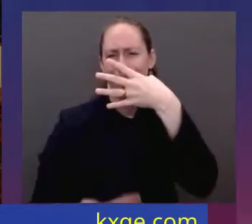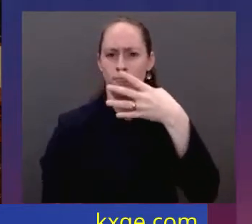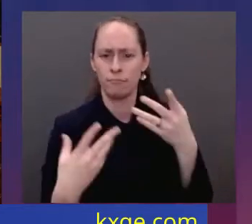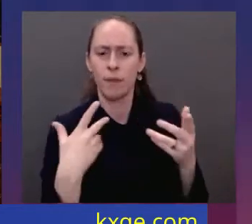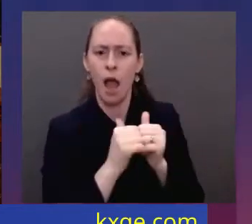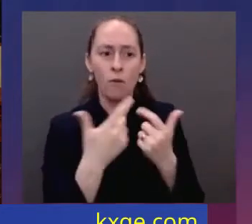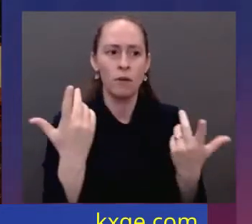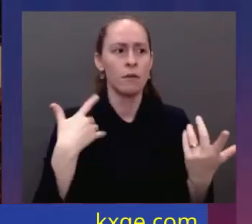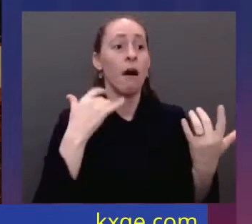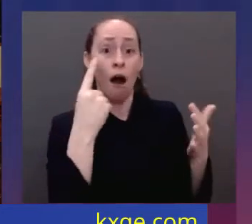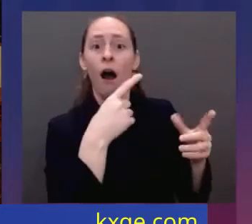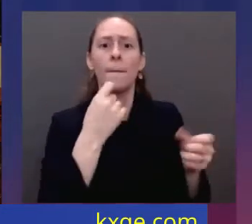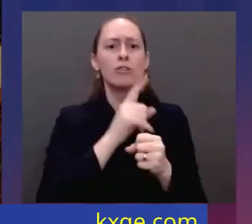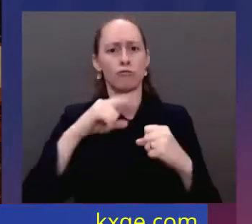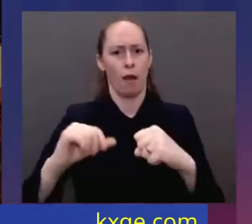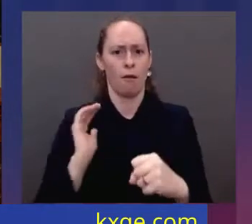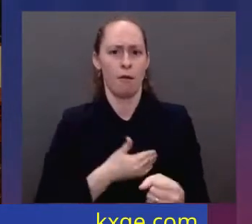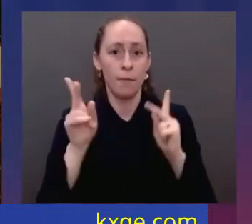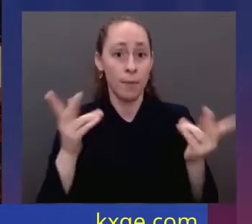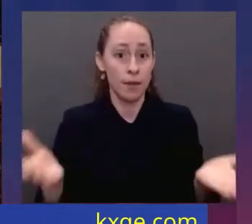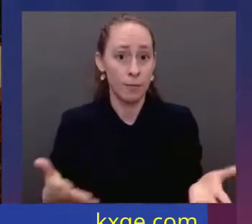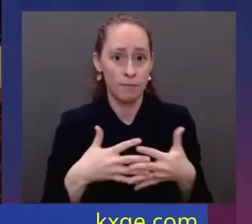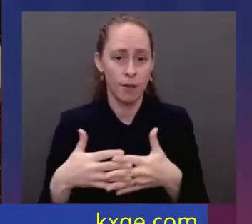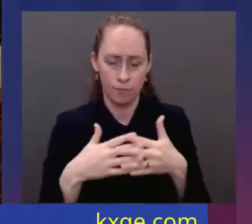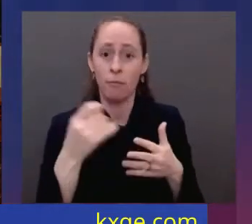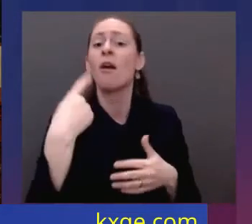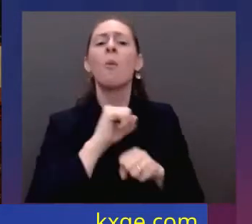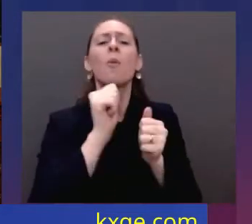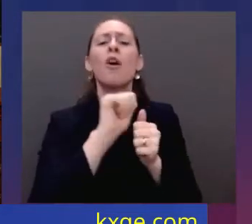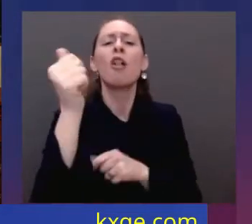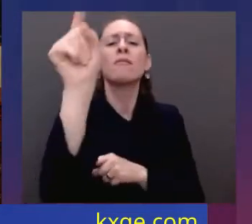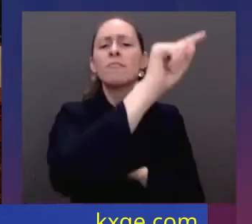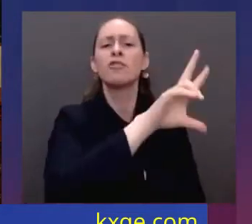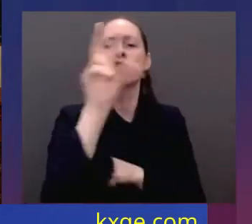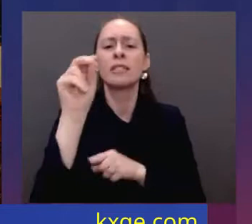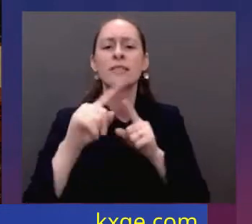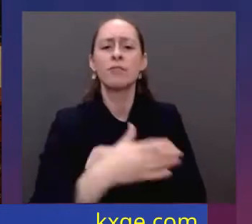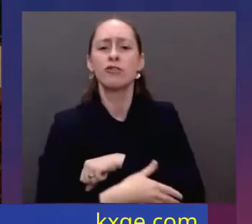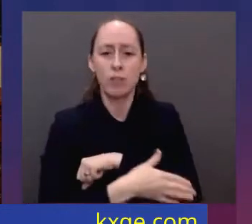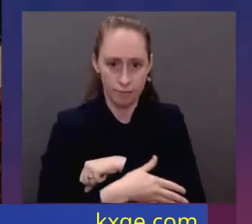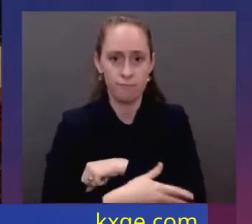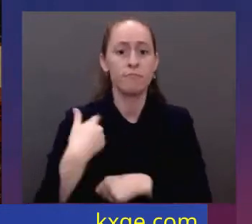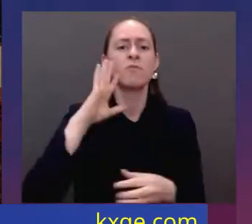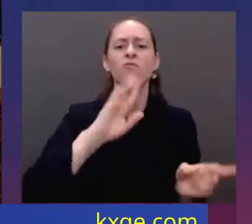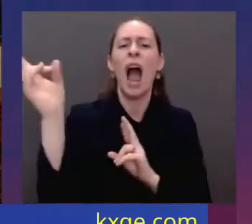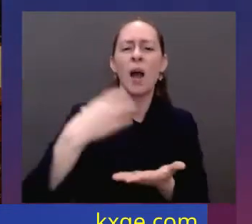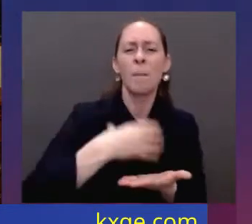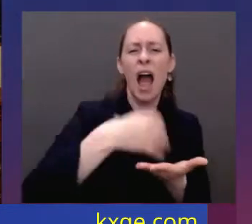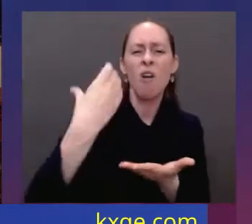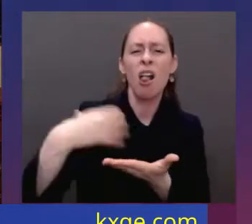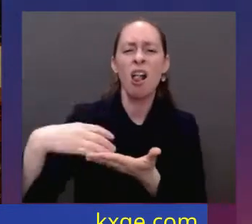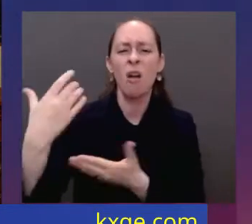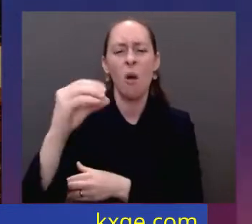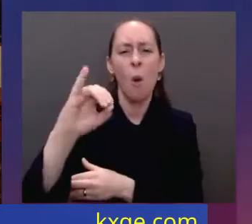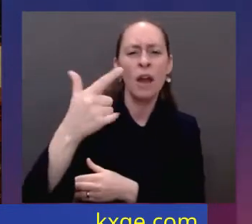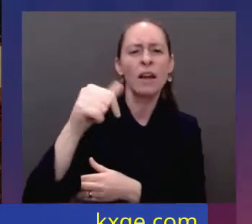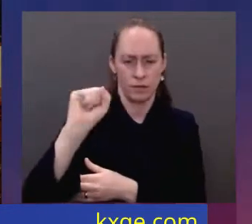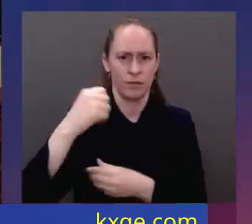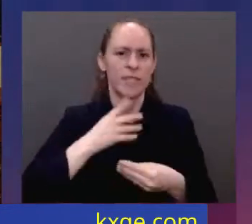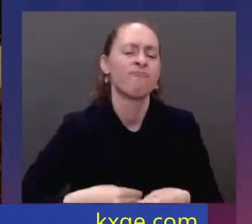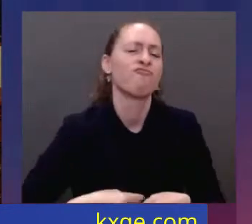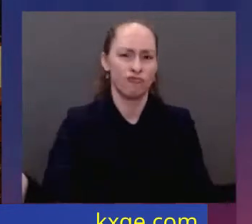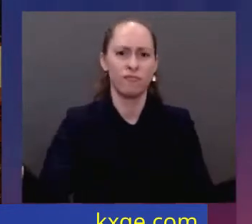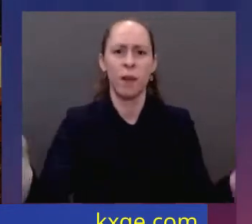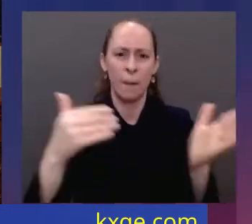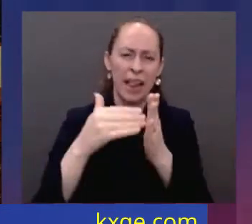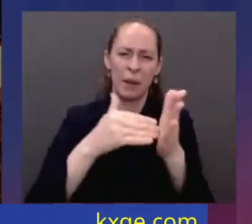with 30 other countries to release 60 million barrels of oil from reserves around the world. America will lead that effort, releasing 30